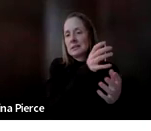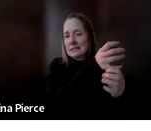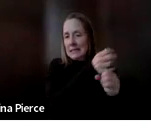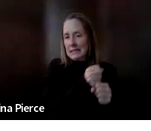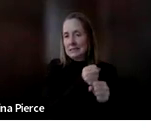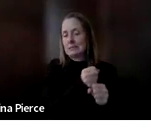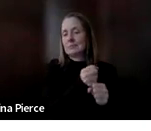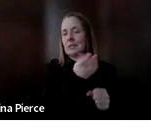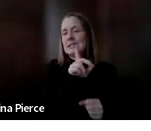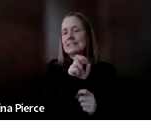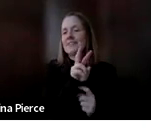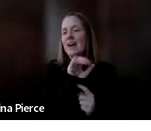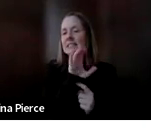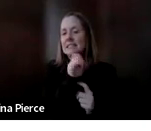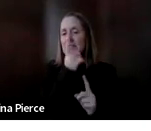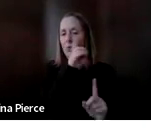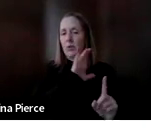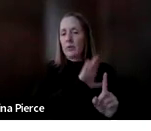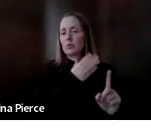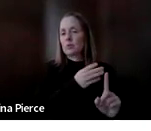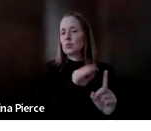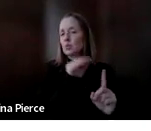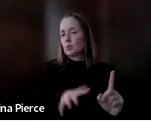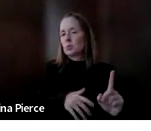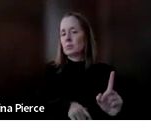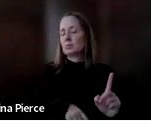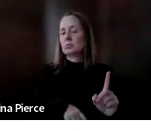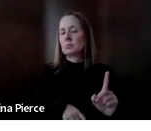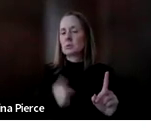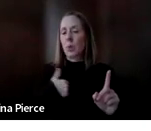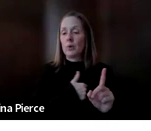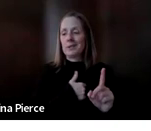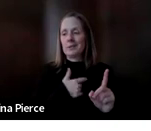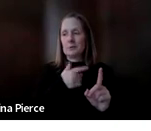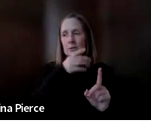their student. We just, with our funding, we ship directly to the school.